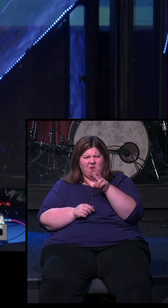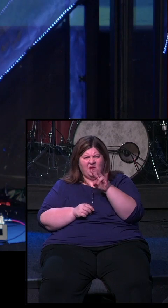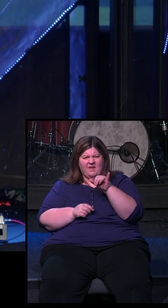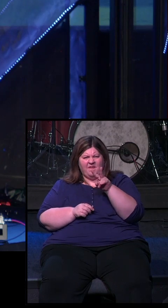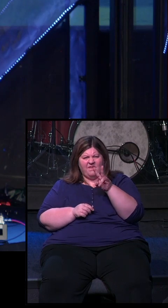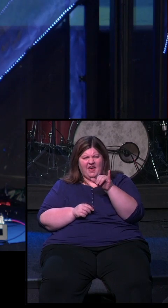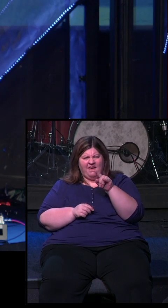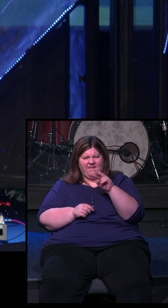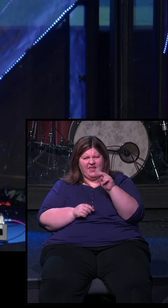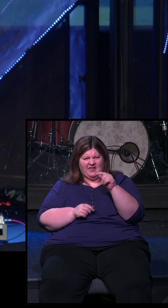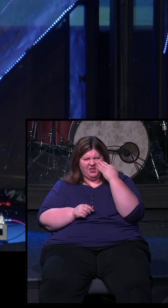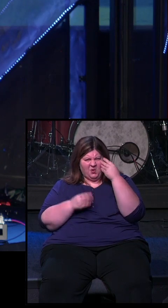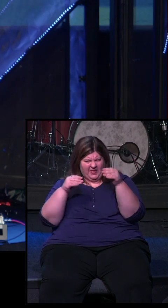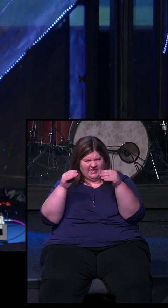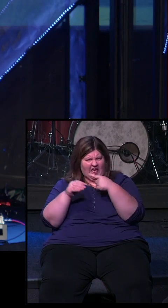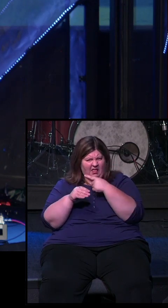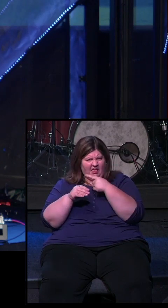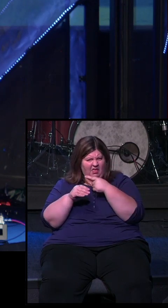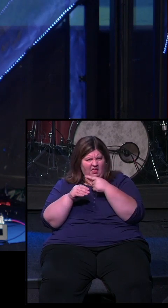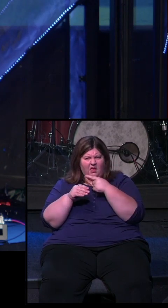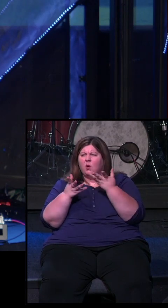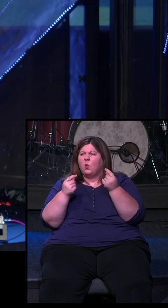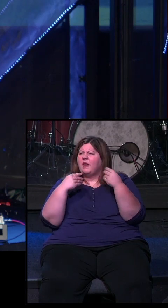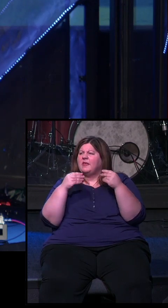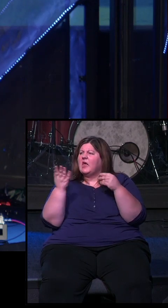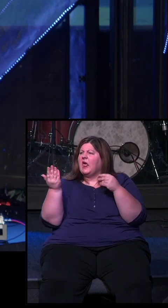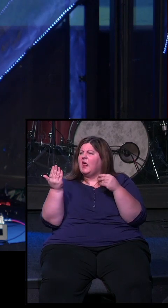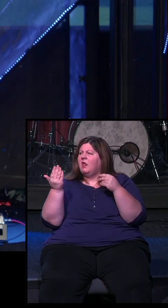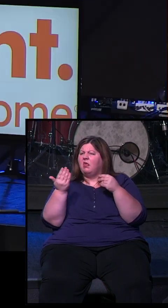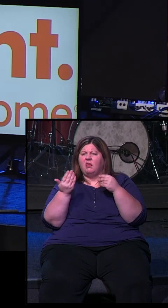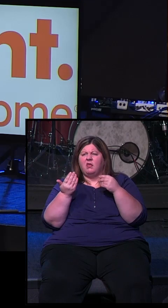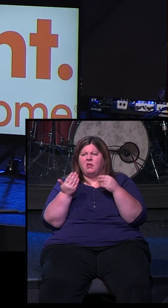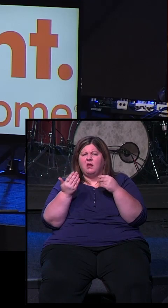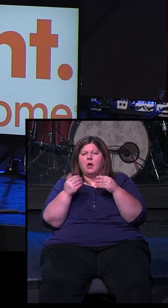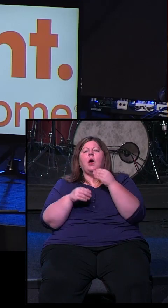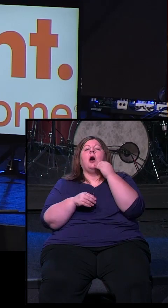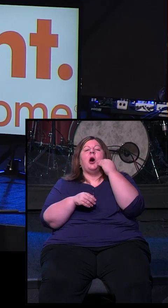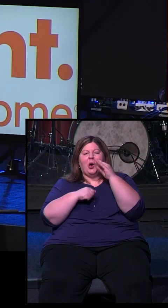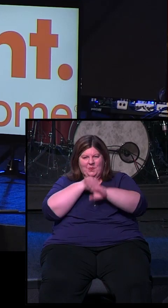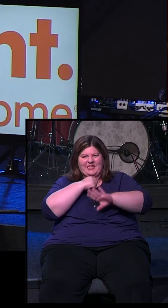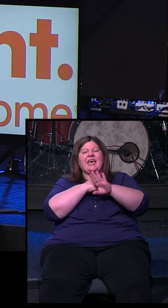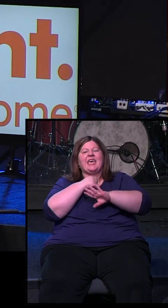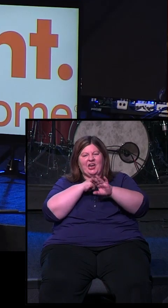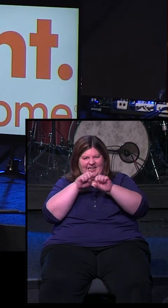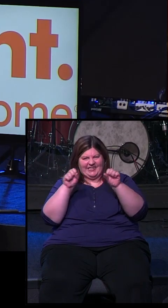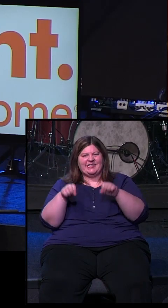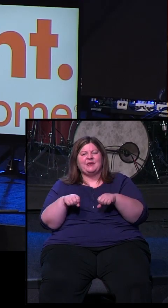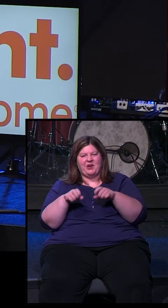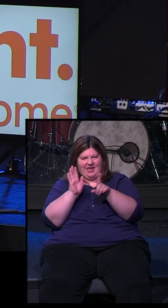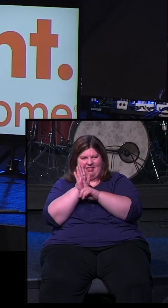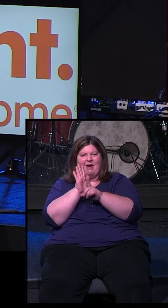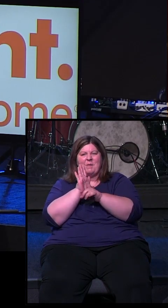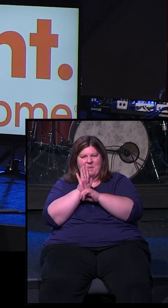actually sells? Anybody? Raise your hand. What does Vivint sell? Shout it out. Home security systems. Yeah, I heard it somewhere. So he